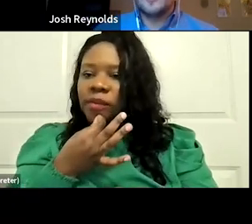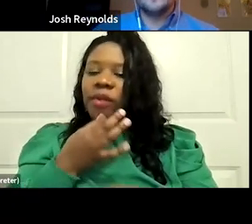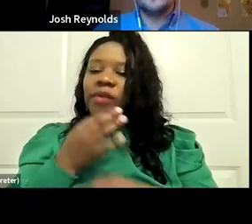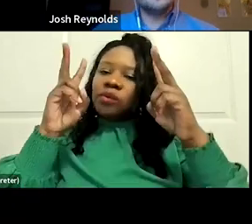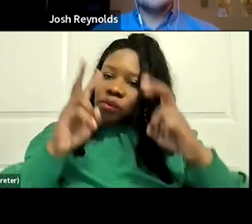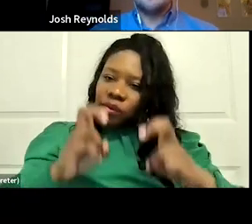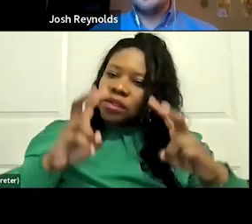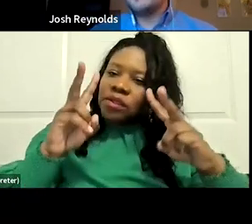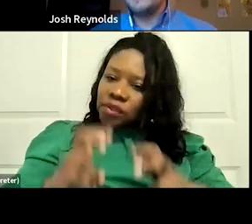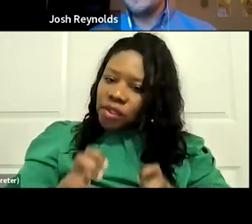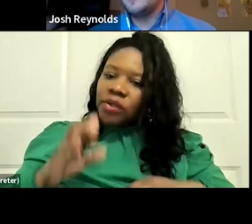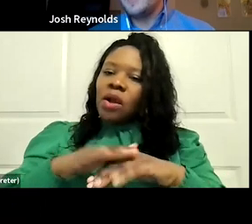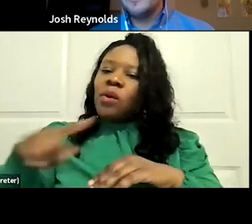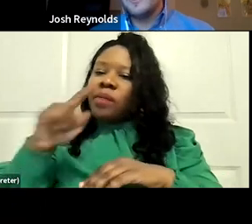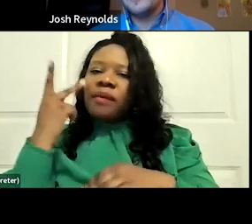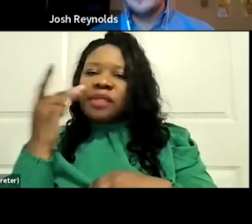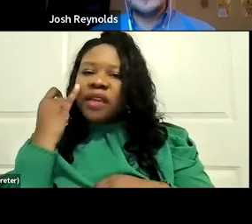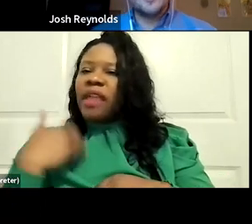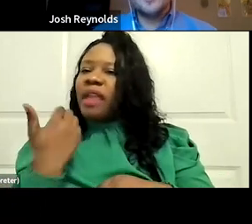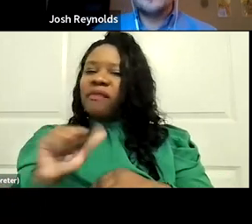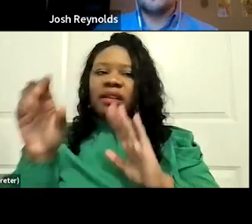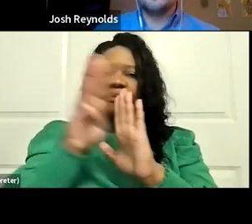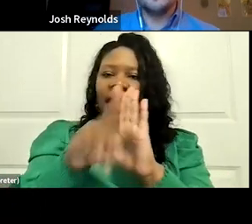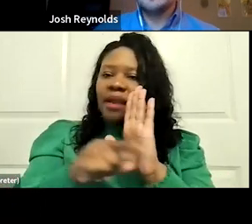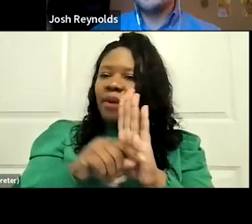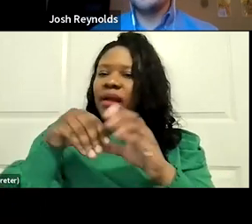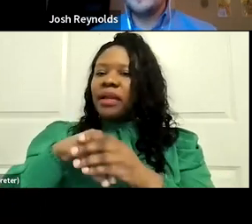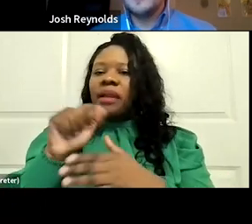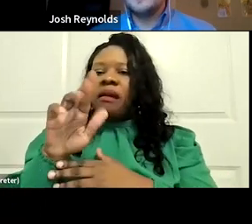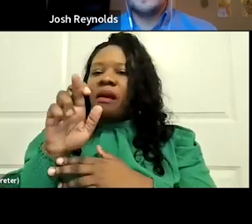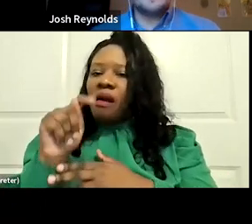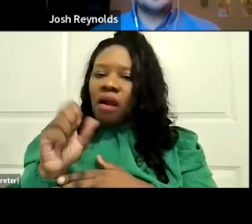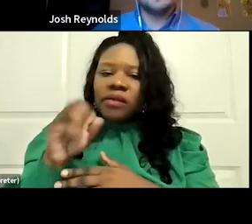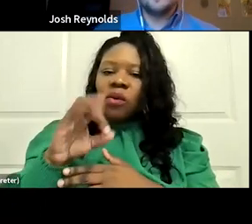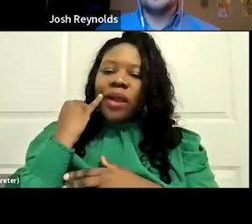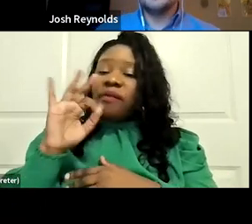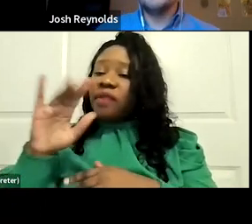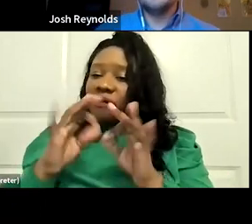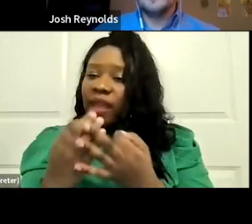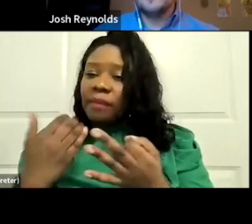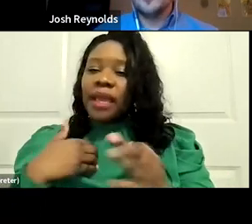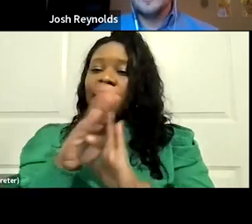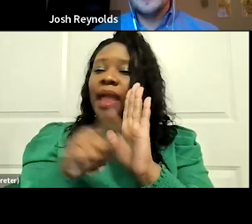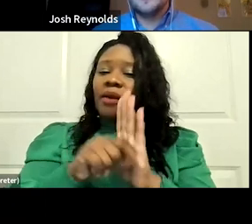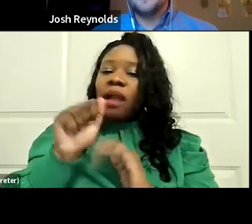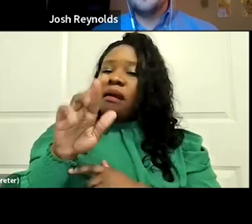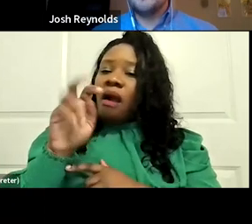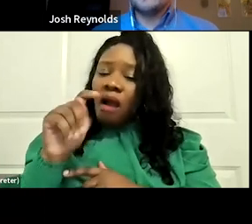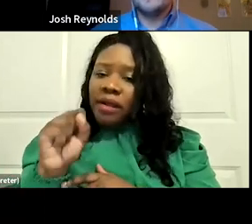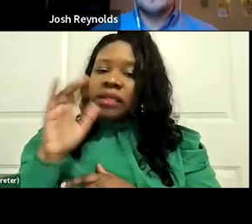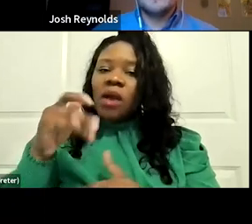research on them, see if they have any backgrounds in the arts or their family does, and that can kind of help you get your foot in the door.